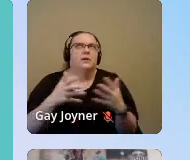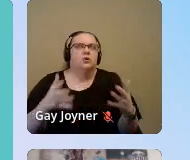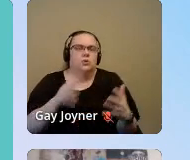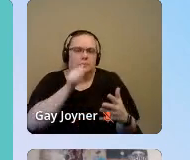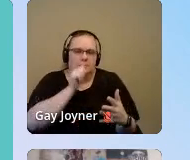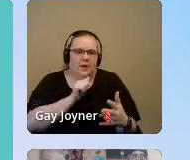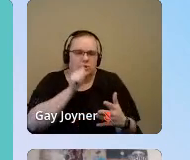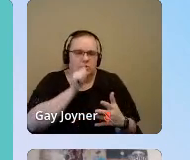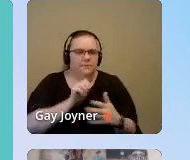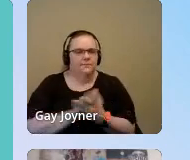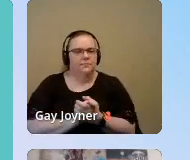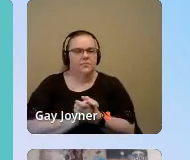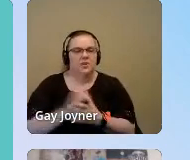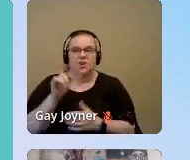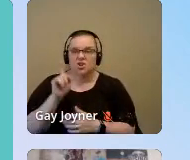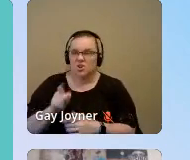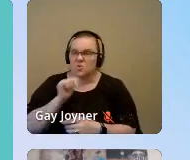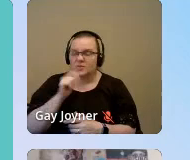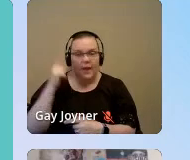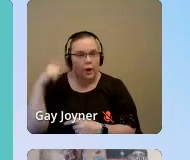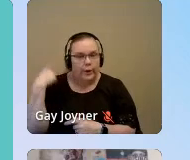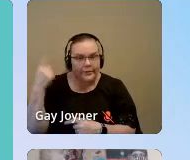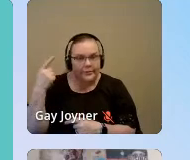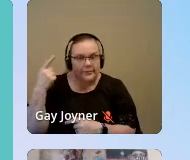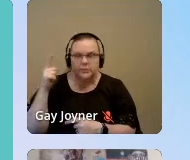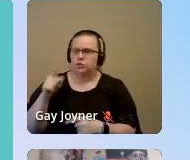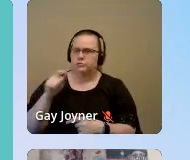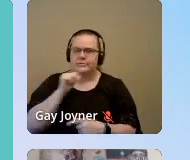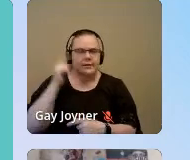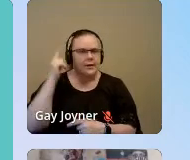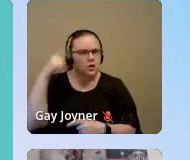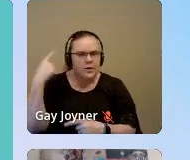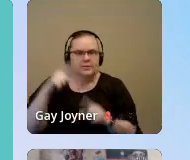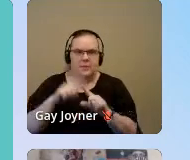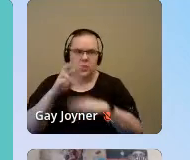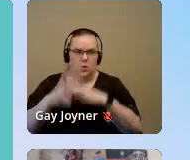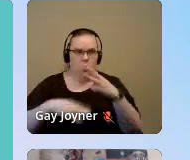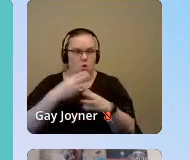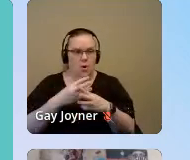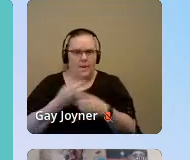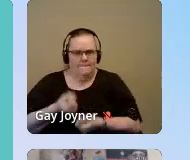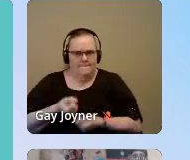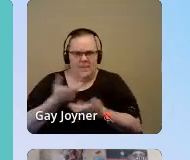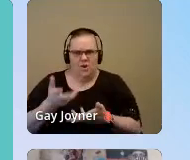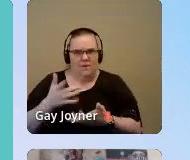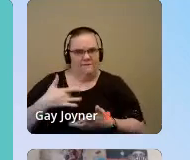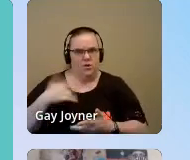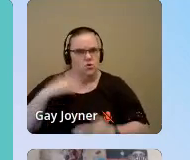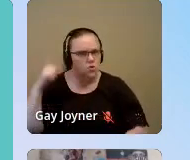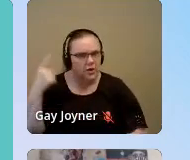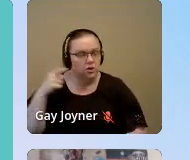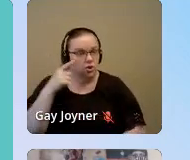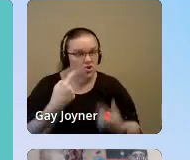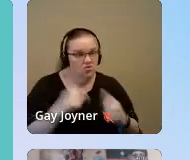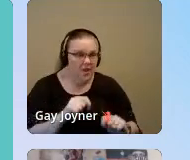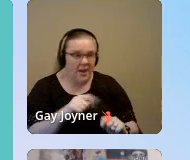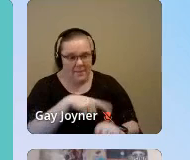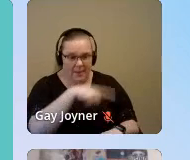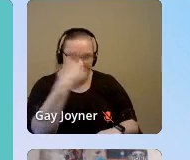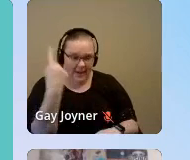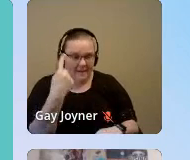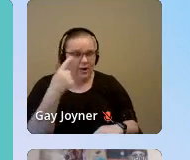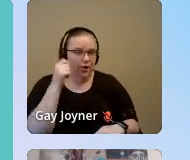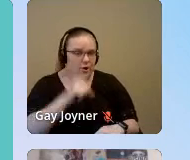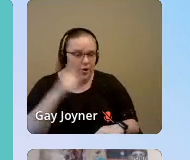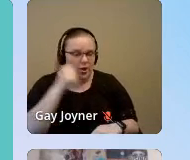She wasn't crazy. She wasn't crazy, but the world had a way of making her feel so. You tried being a Black Doth girl in